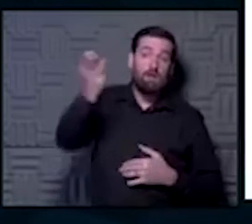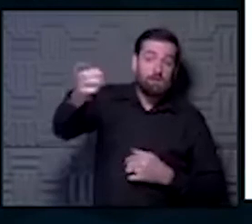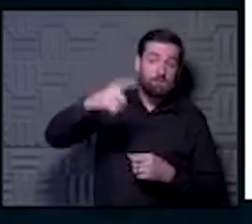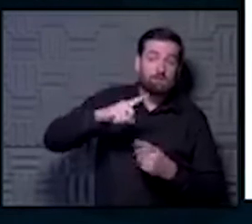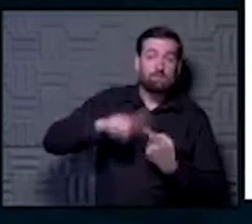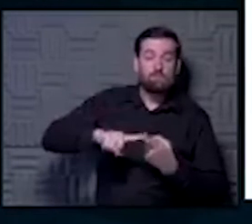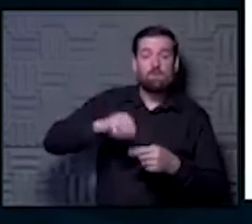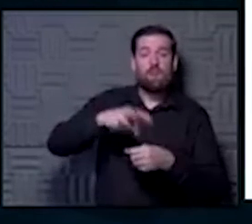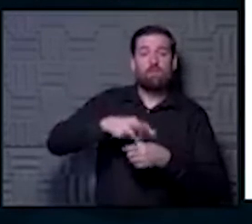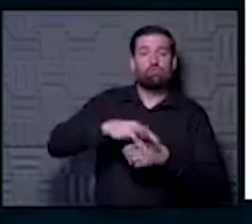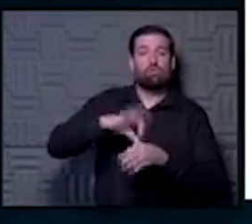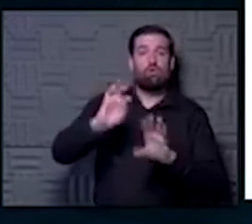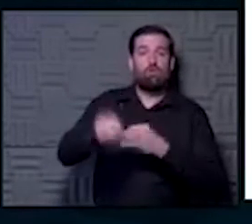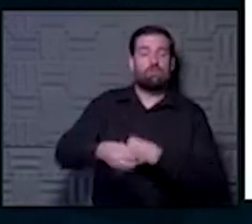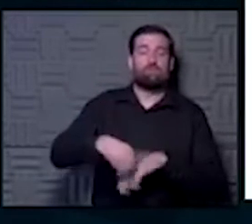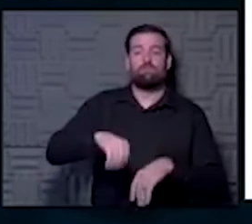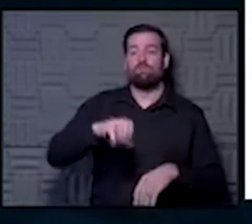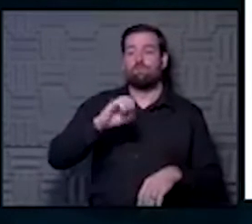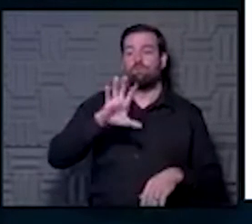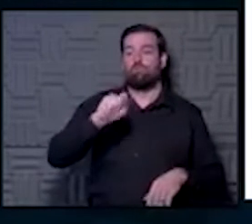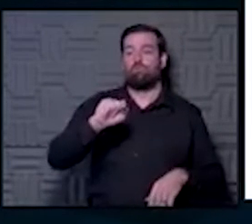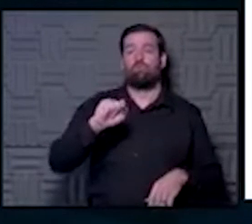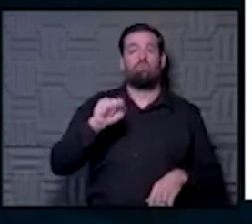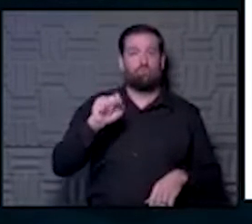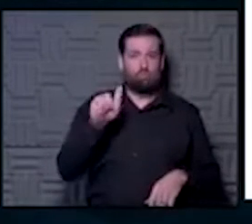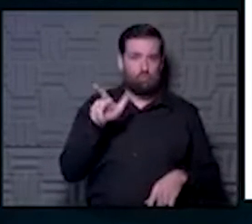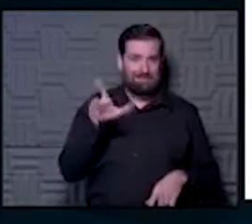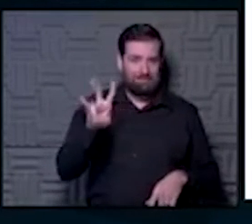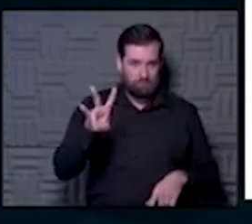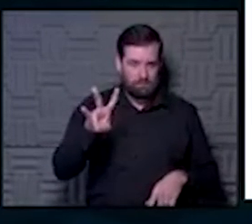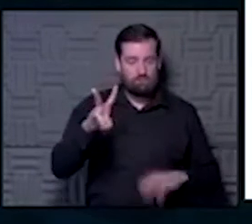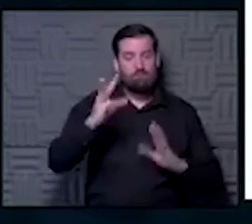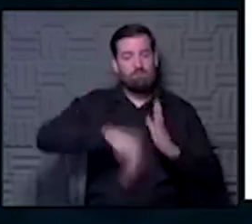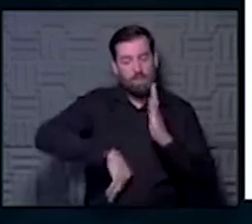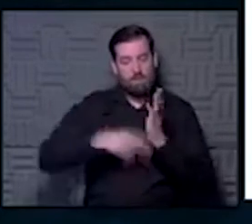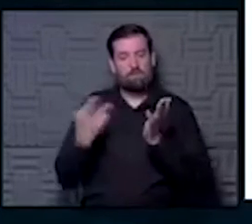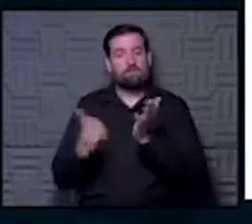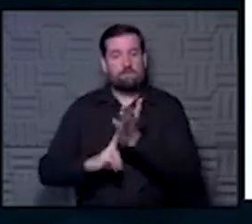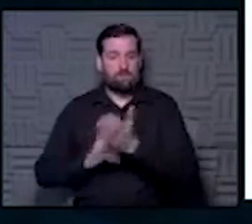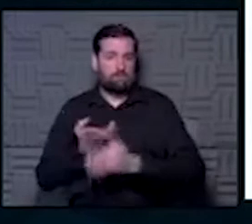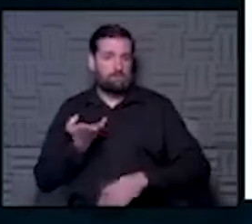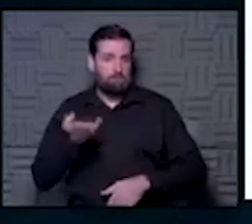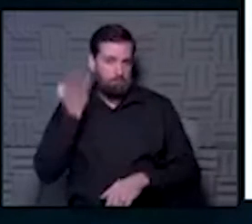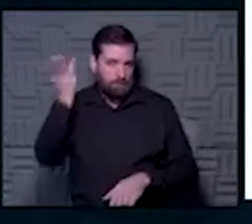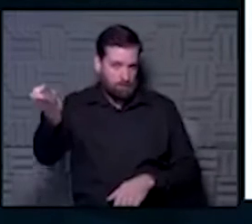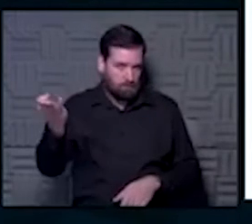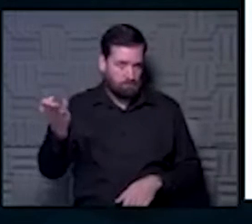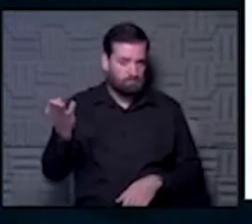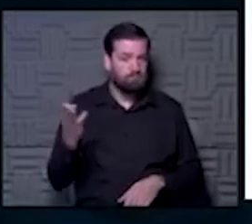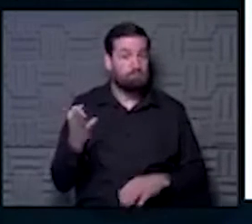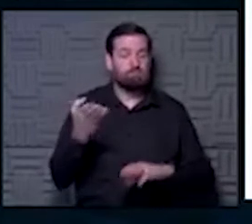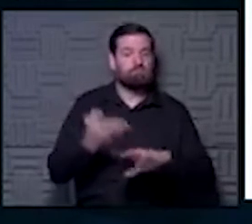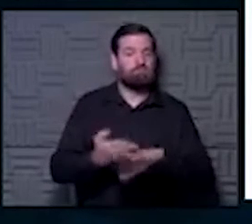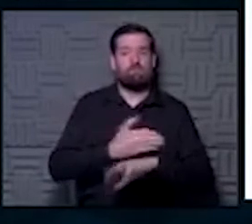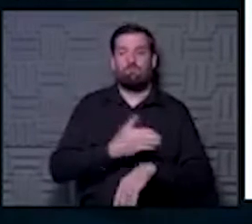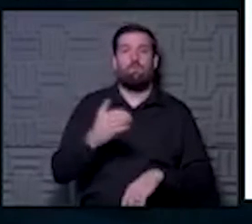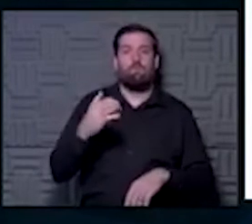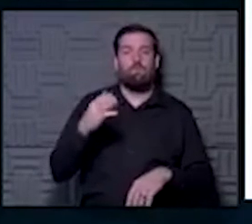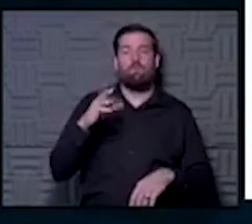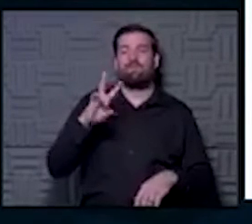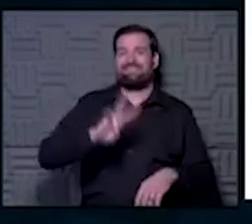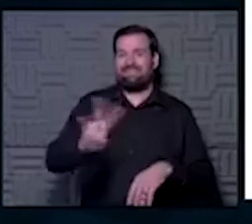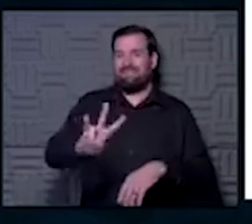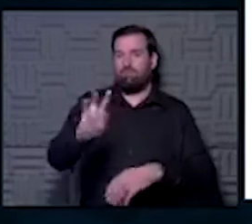by October 27th. And then you have to fill out, sign and submit that ballot by 7pm on election day.